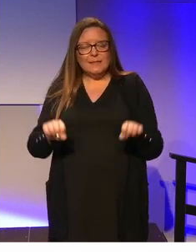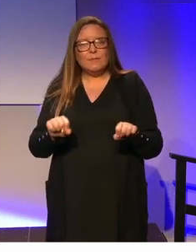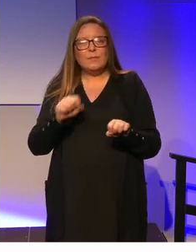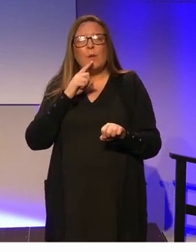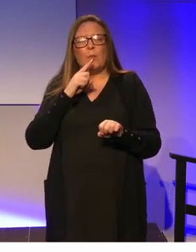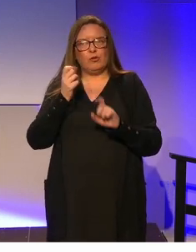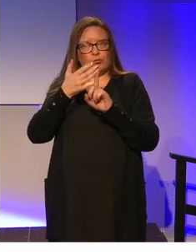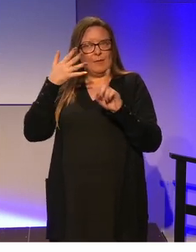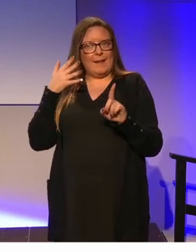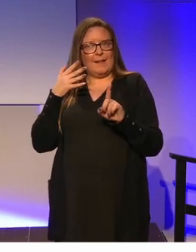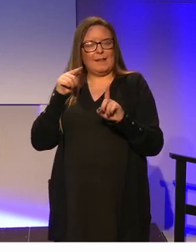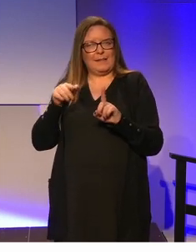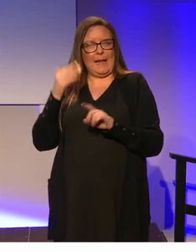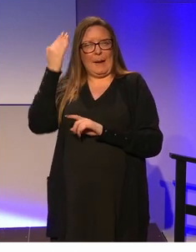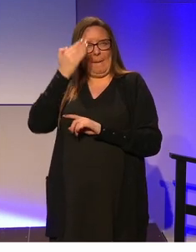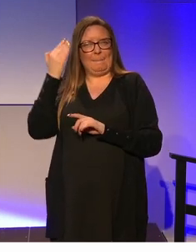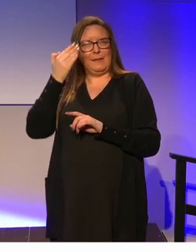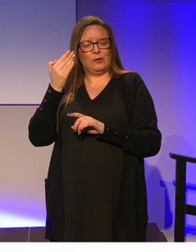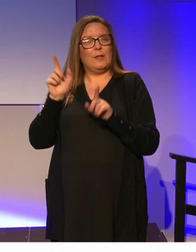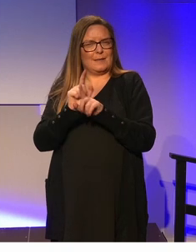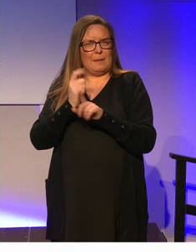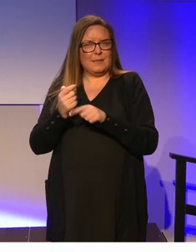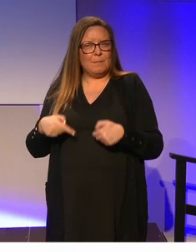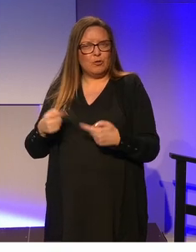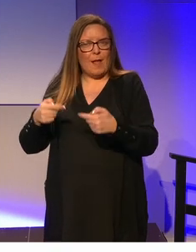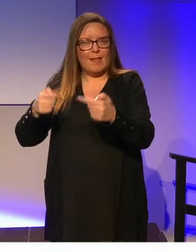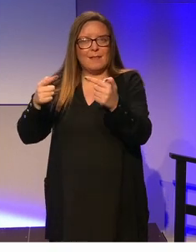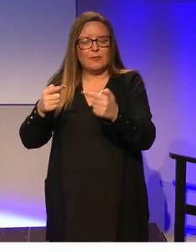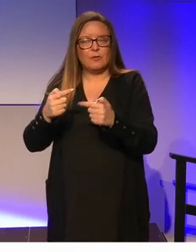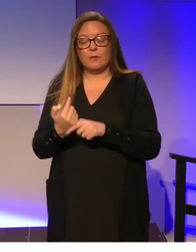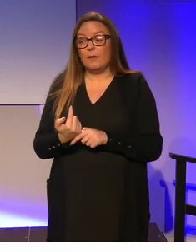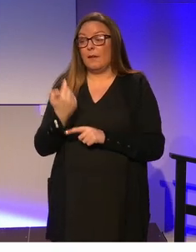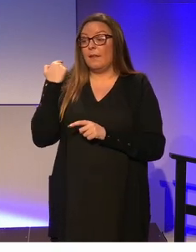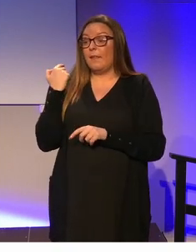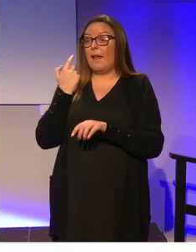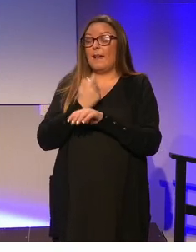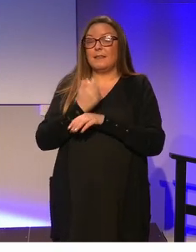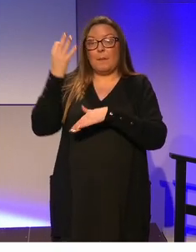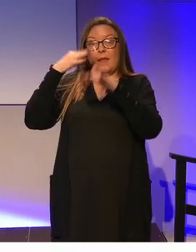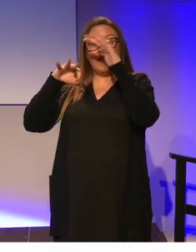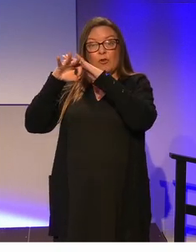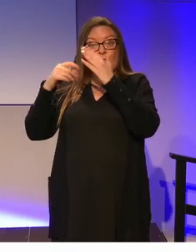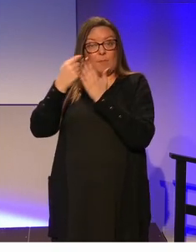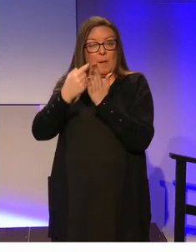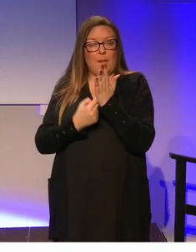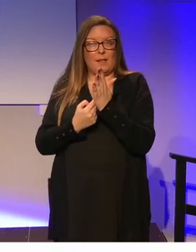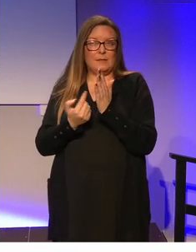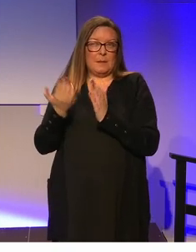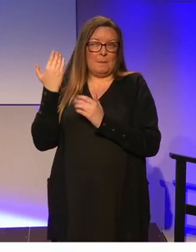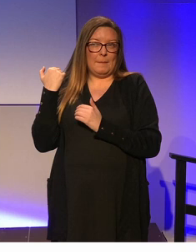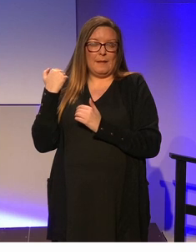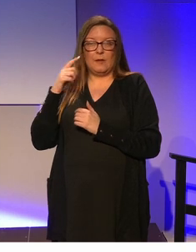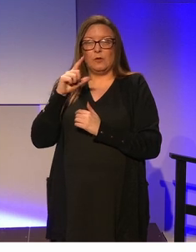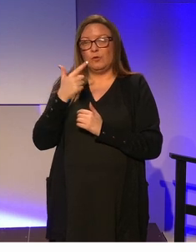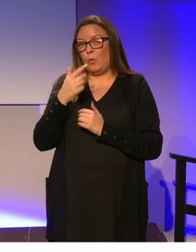realize that ambition was was a challenge. So at that time government government policy and that is in 2003